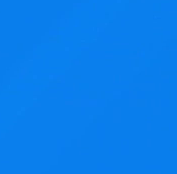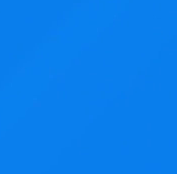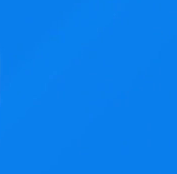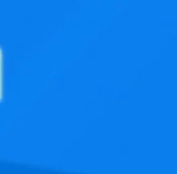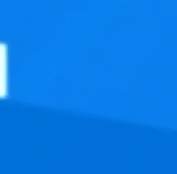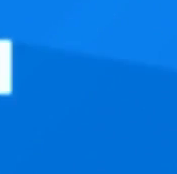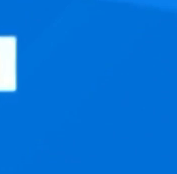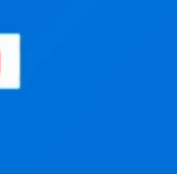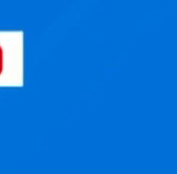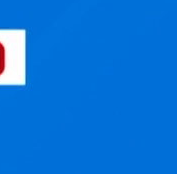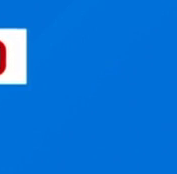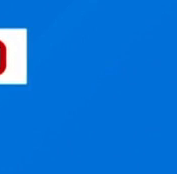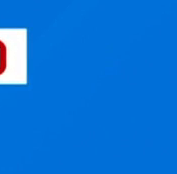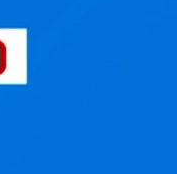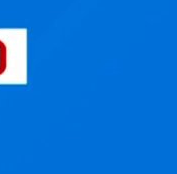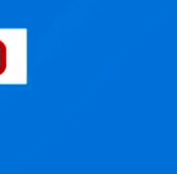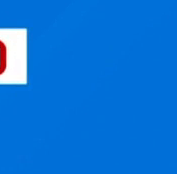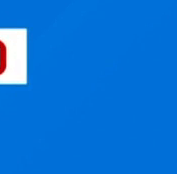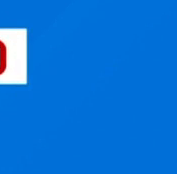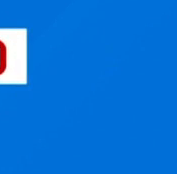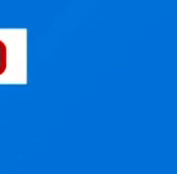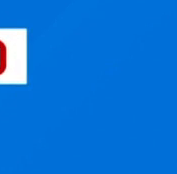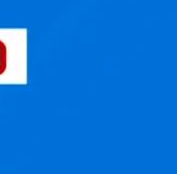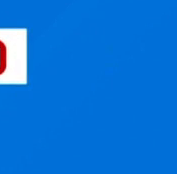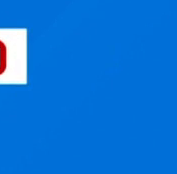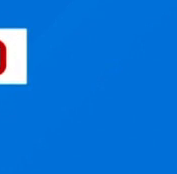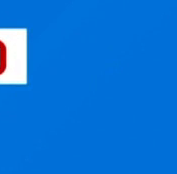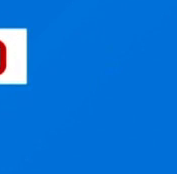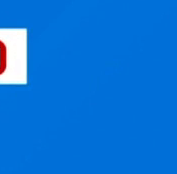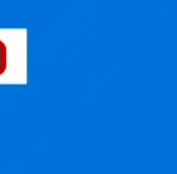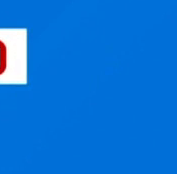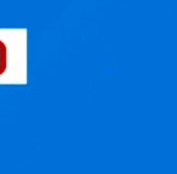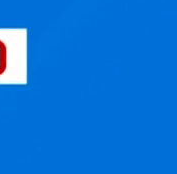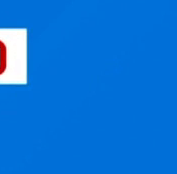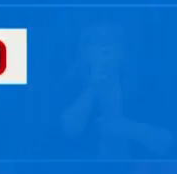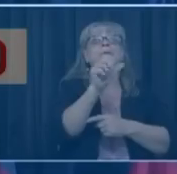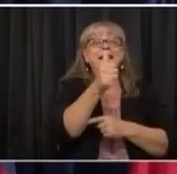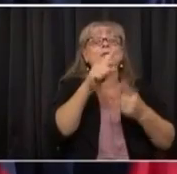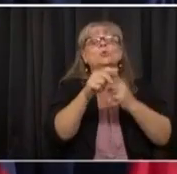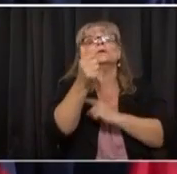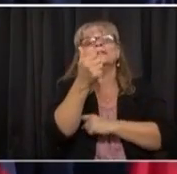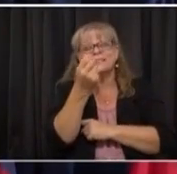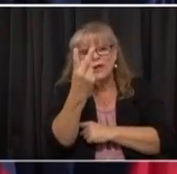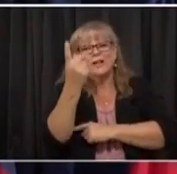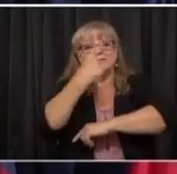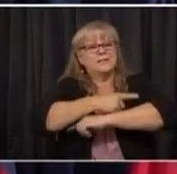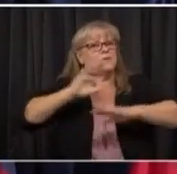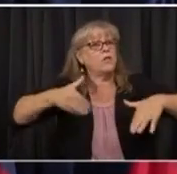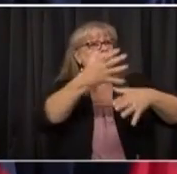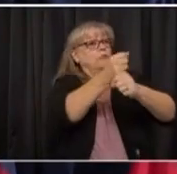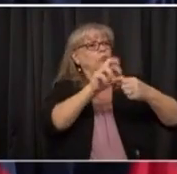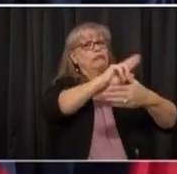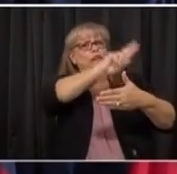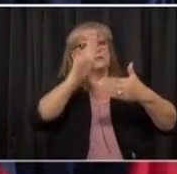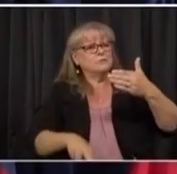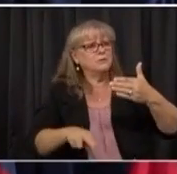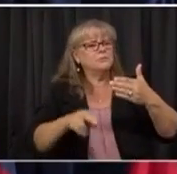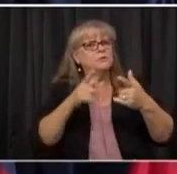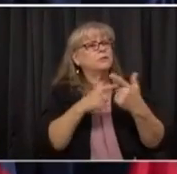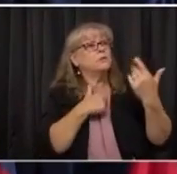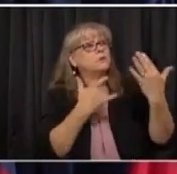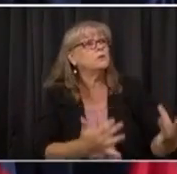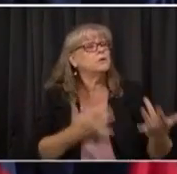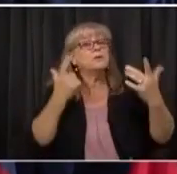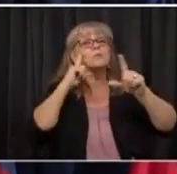That mysterious disease is concerning as kids get ready to go back to school. Today, Governor Polis says the state is developing protocols for any